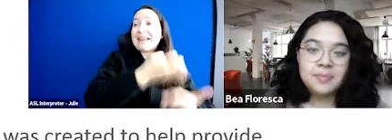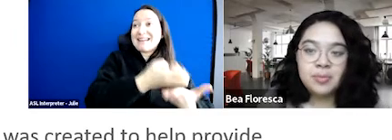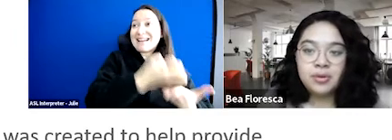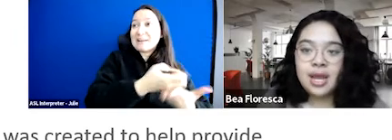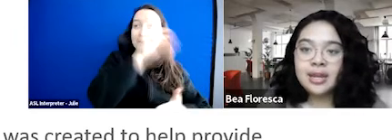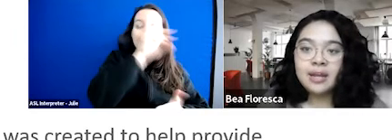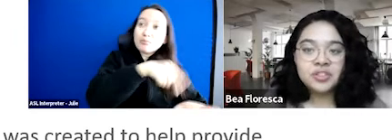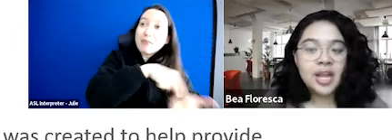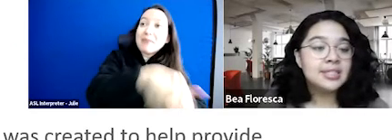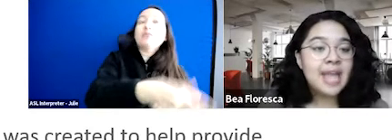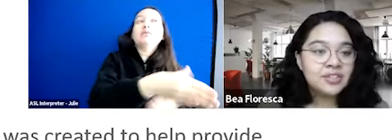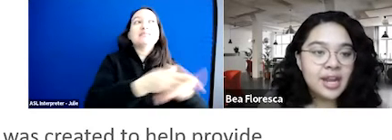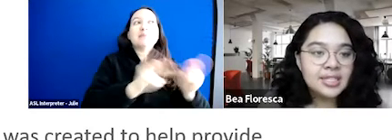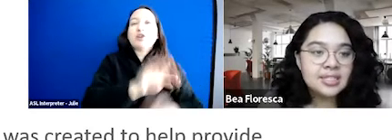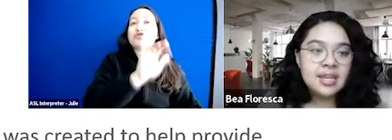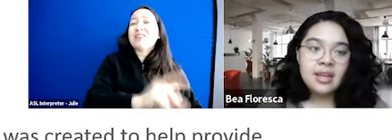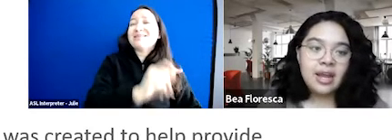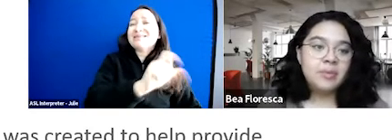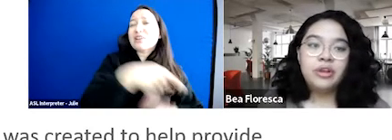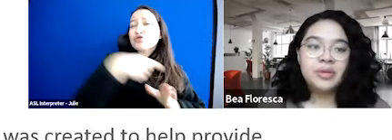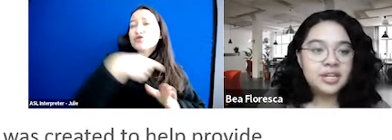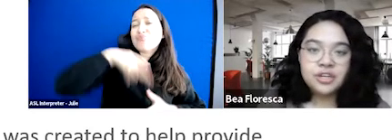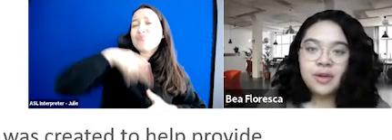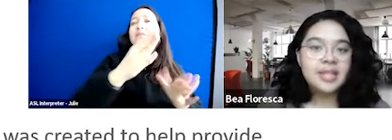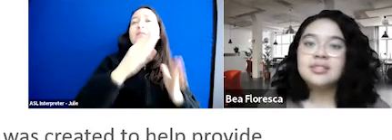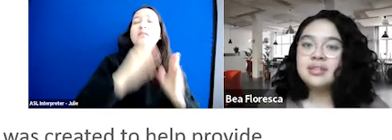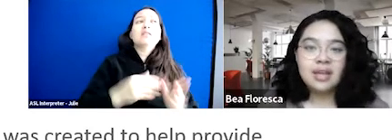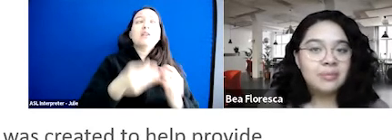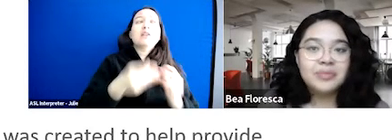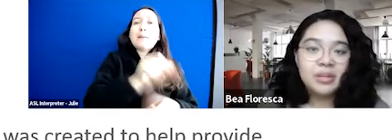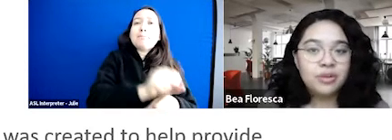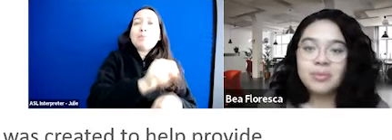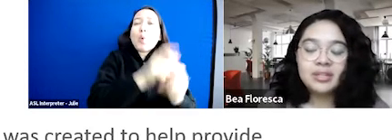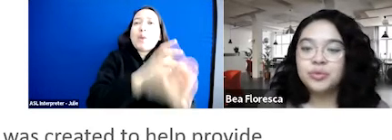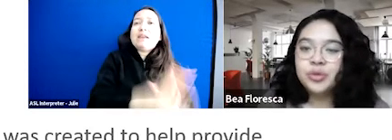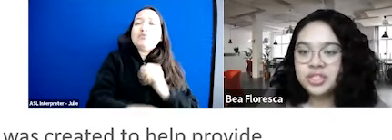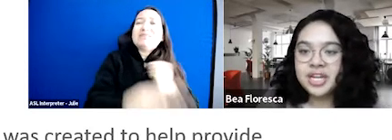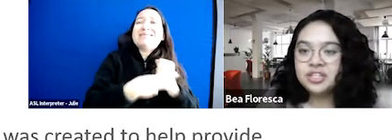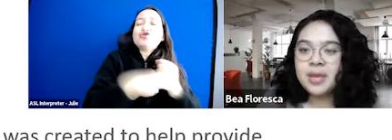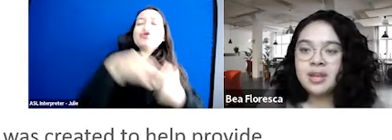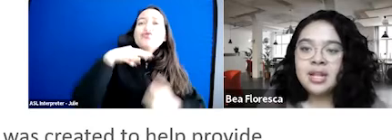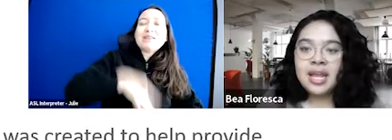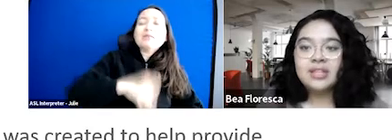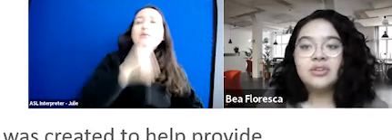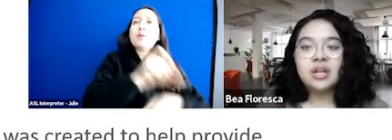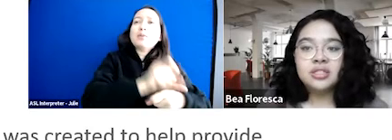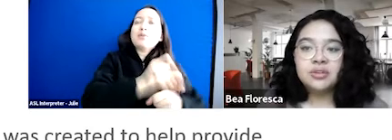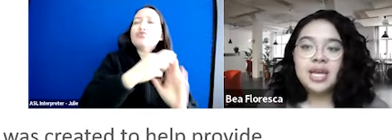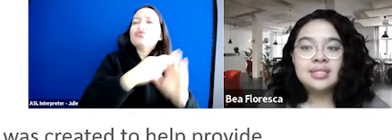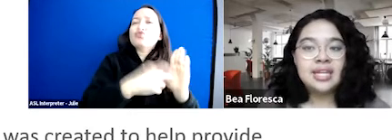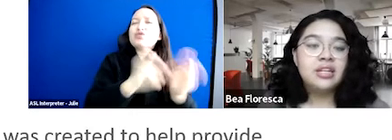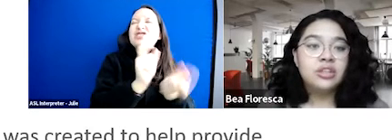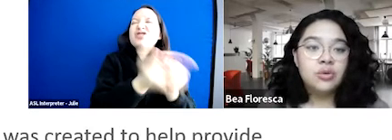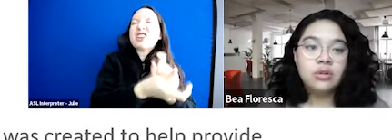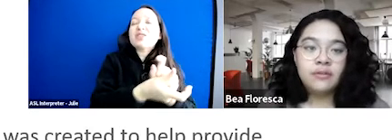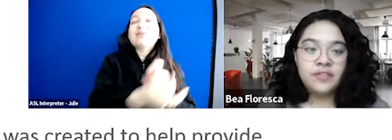for example, some people got child tax credits, employee retention credits, unemployment rules changed a bit. And then there's also